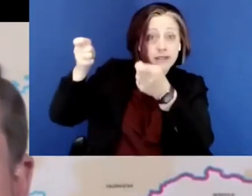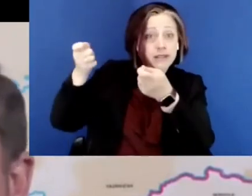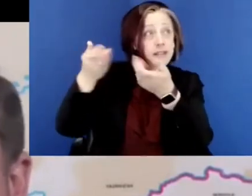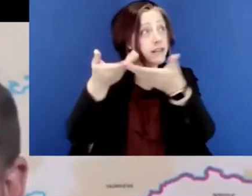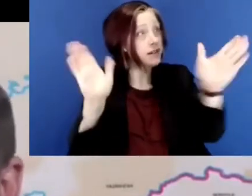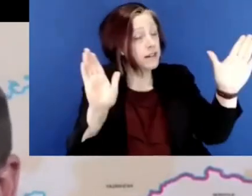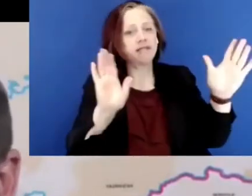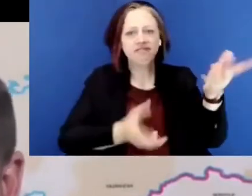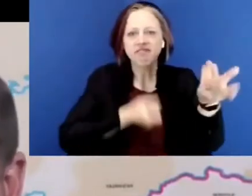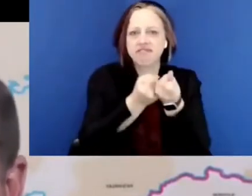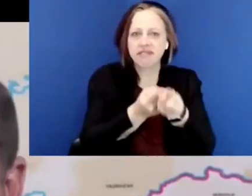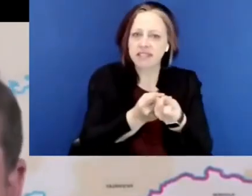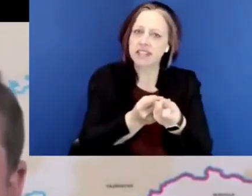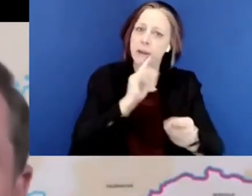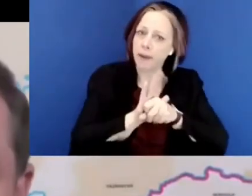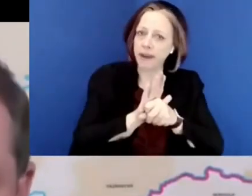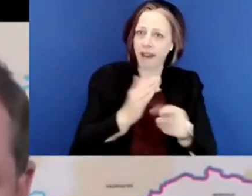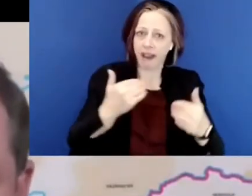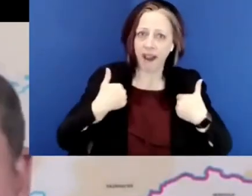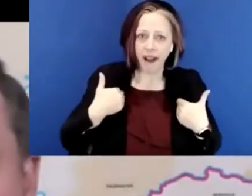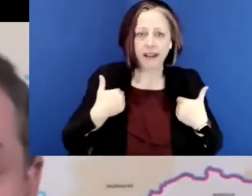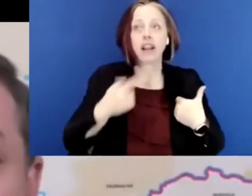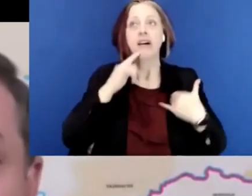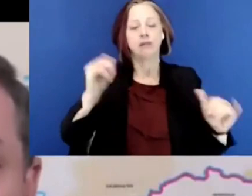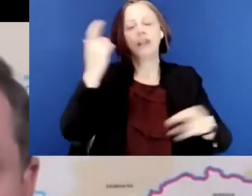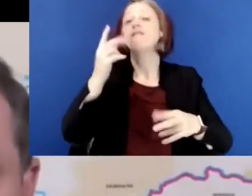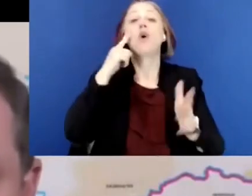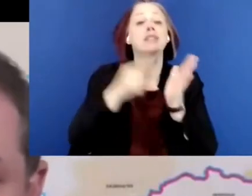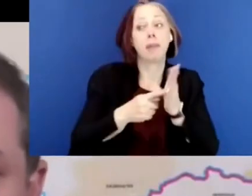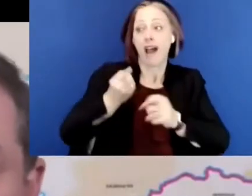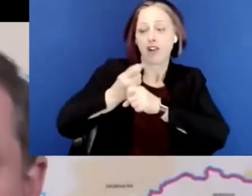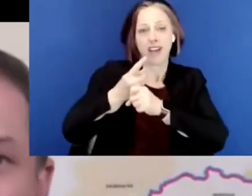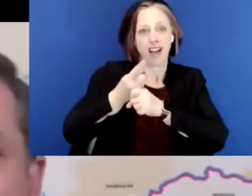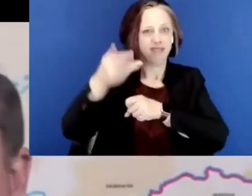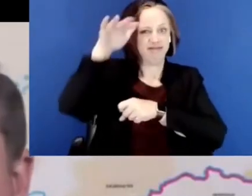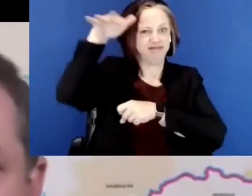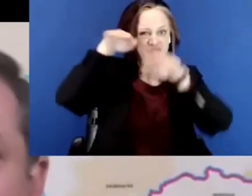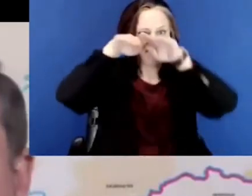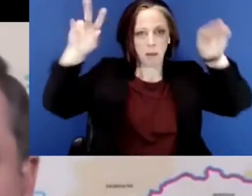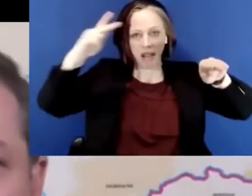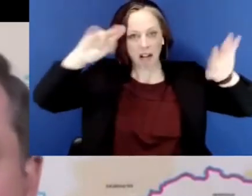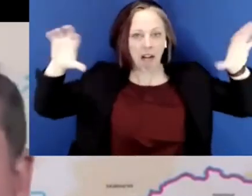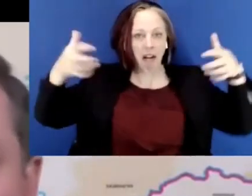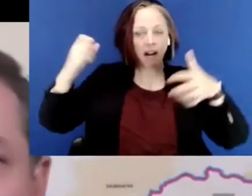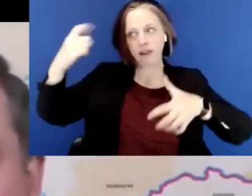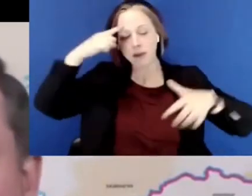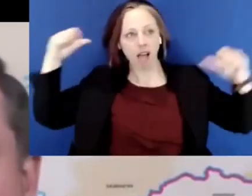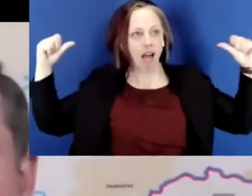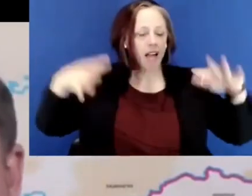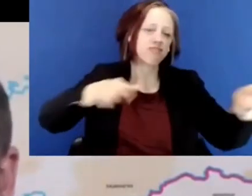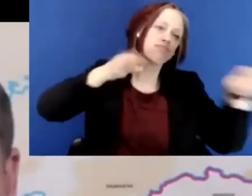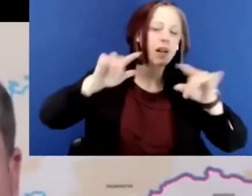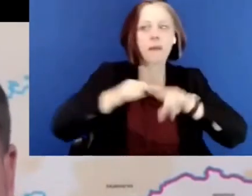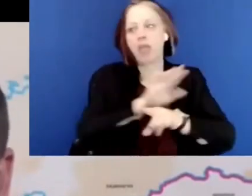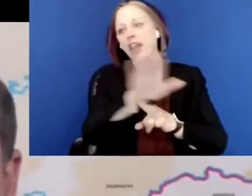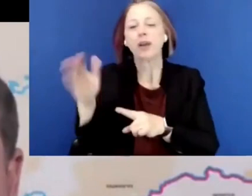sure that governments, you know, live up to the commitments that they've made to, to realize like every year at the high level political forum, governments